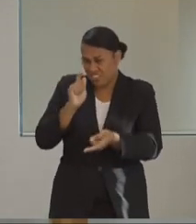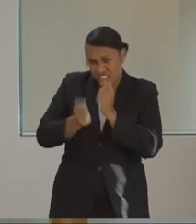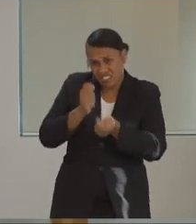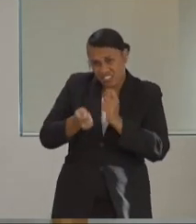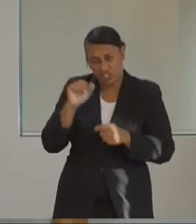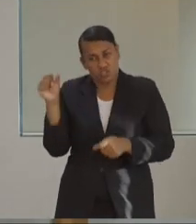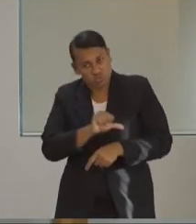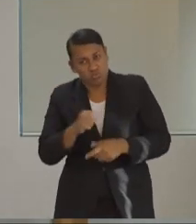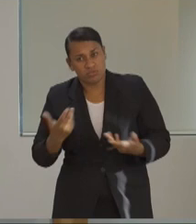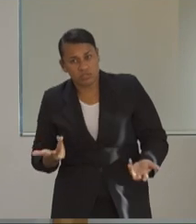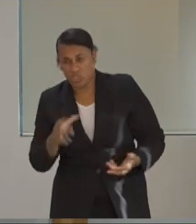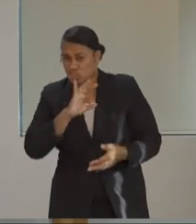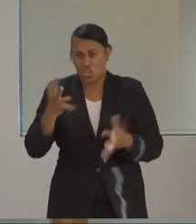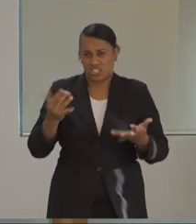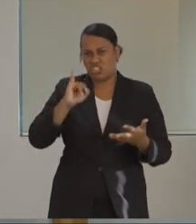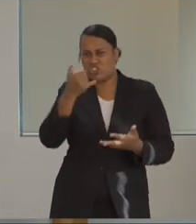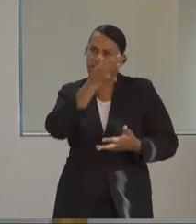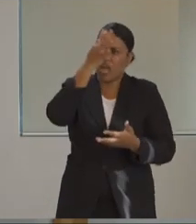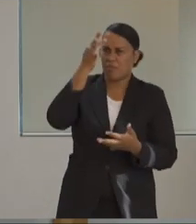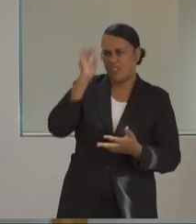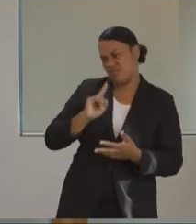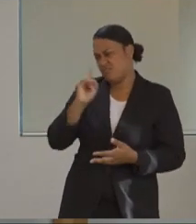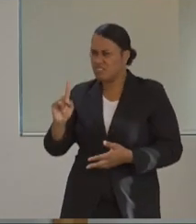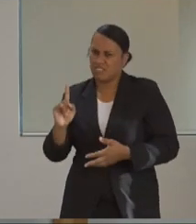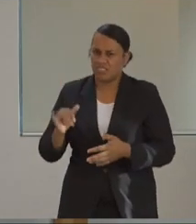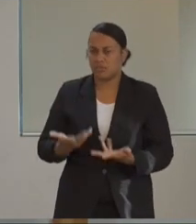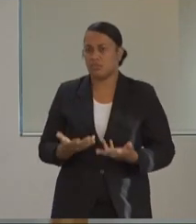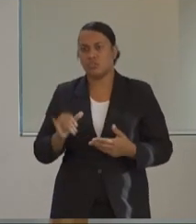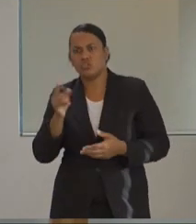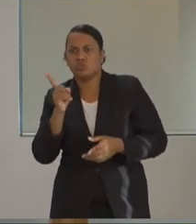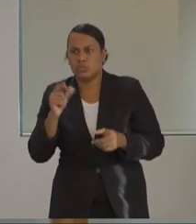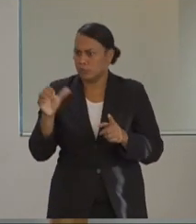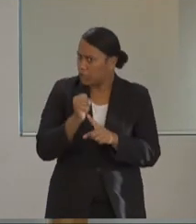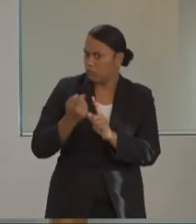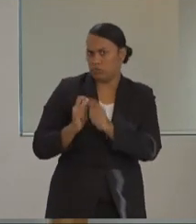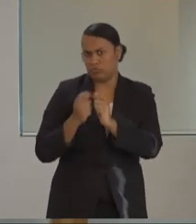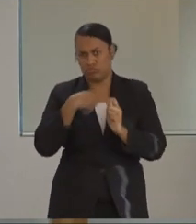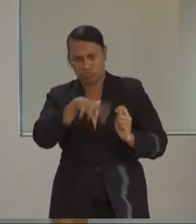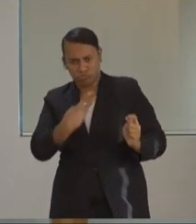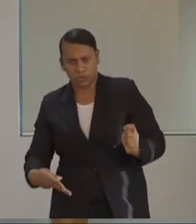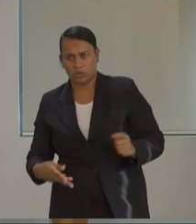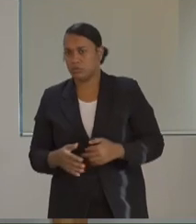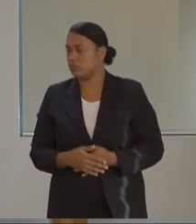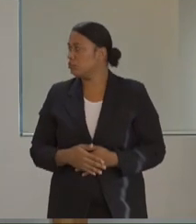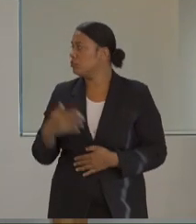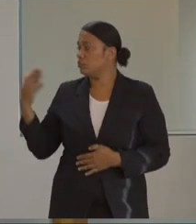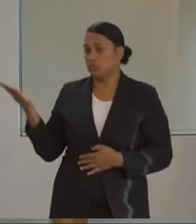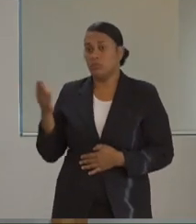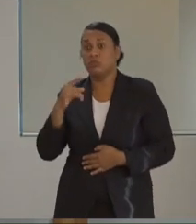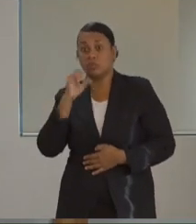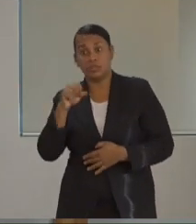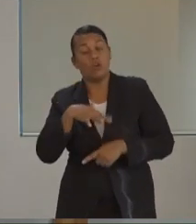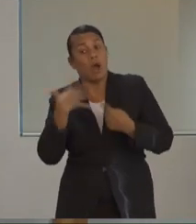screening? So, going back to your first topic, we have the ability, first and foremost,